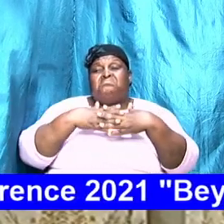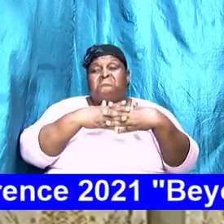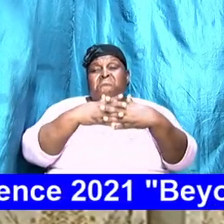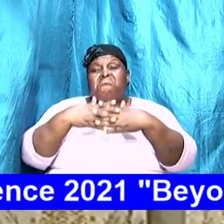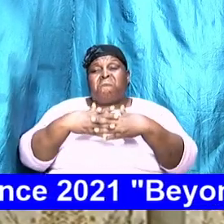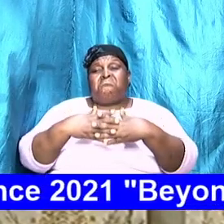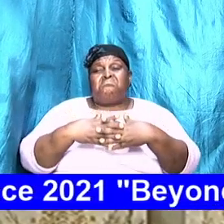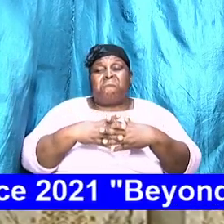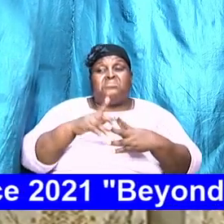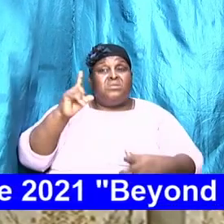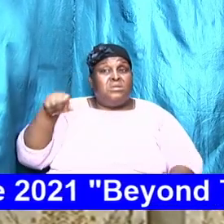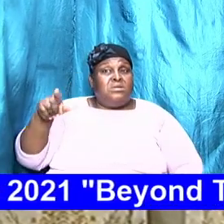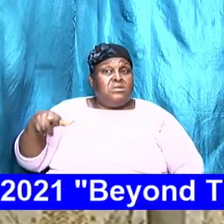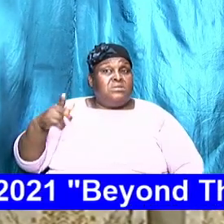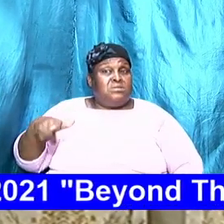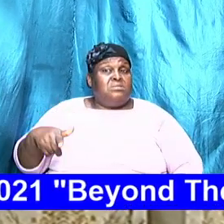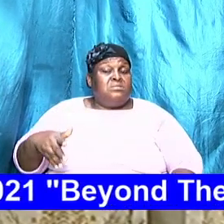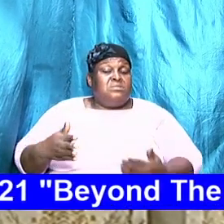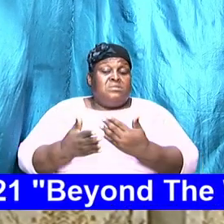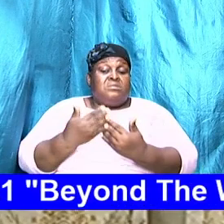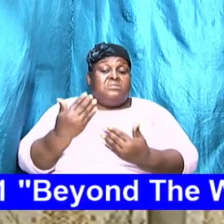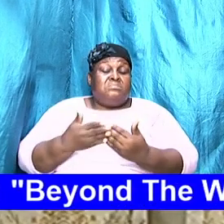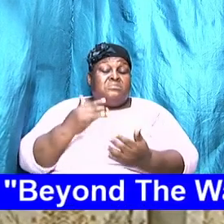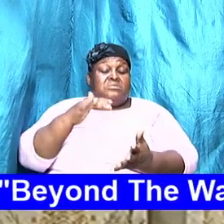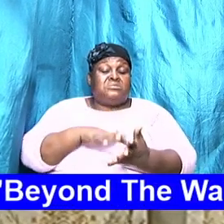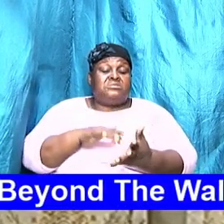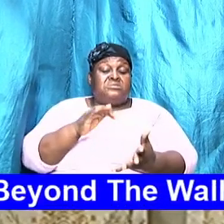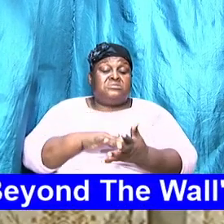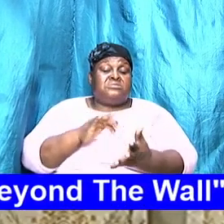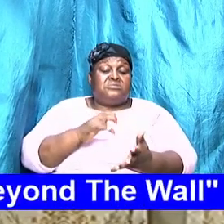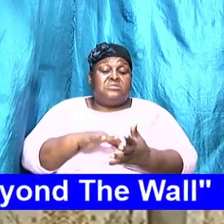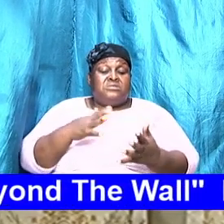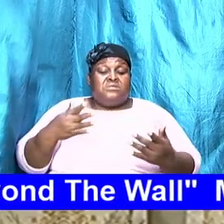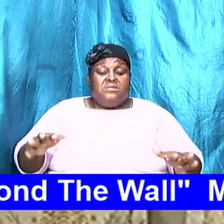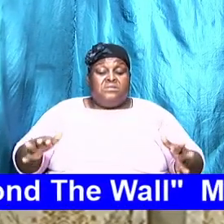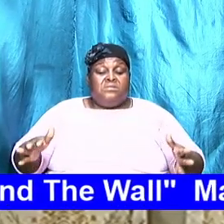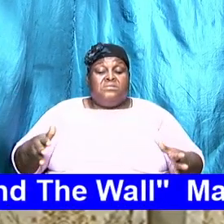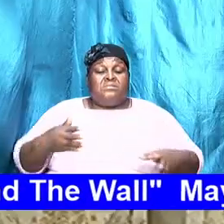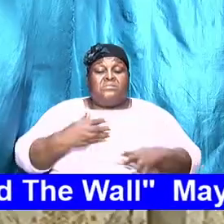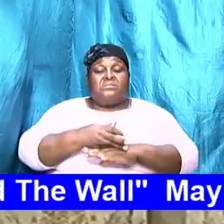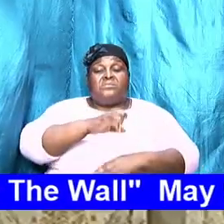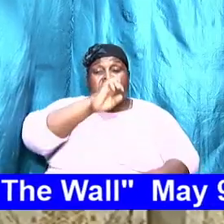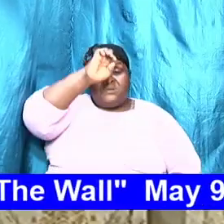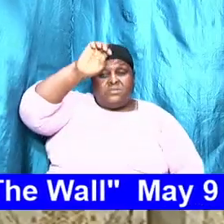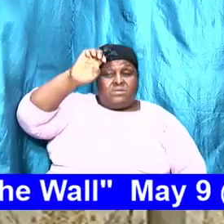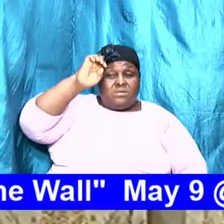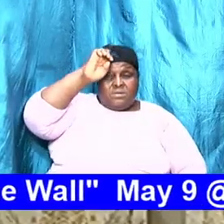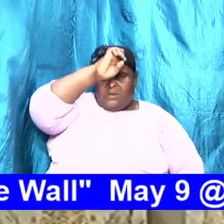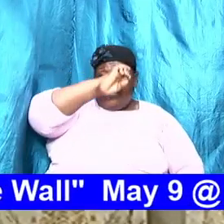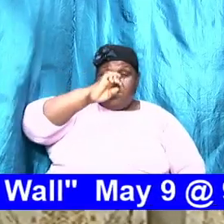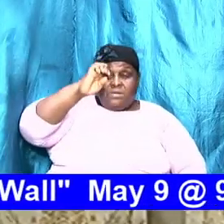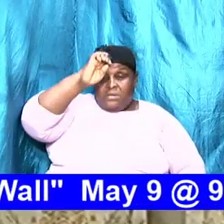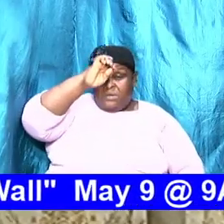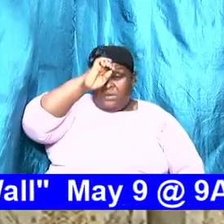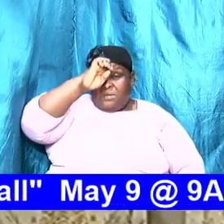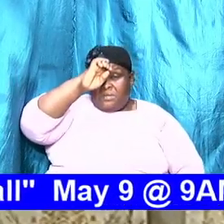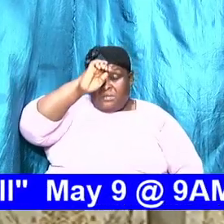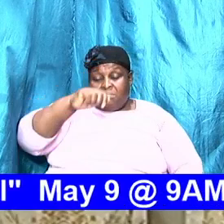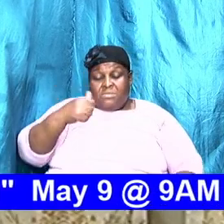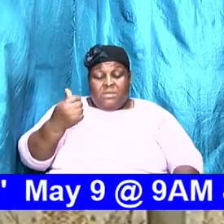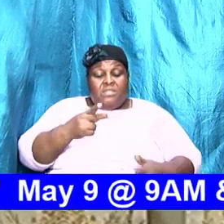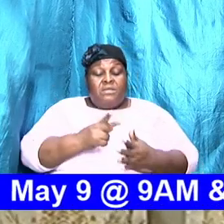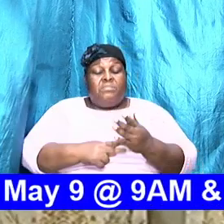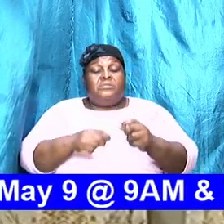similar studies were done across Europe and other parts of the world. And the